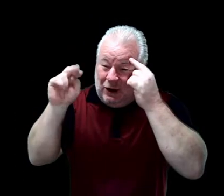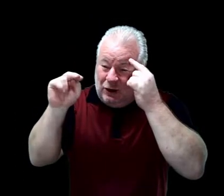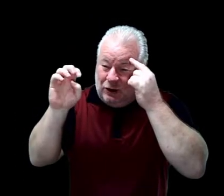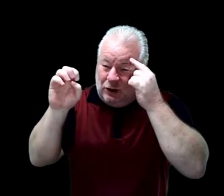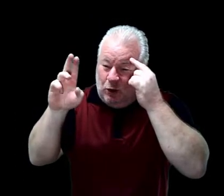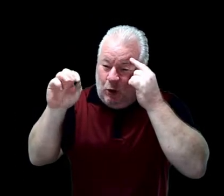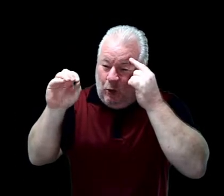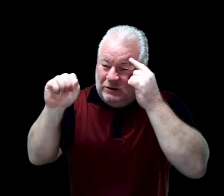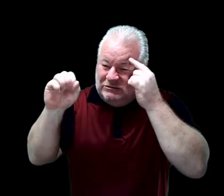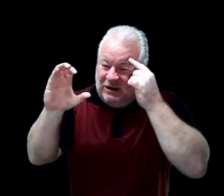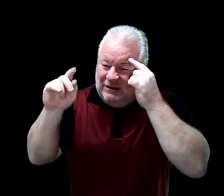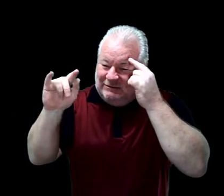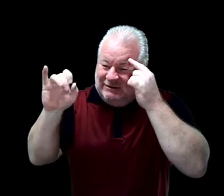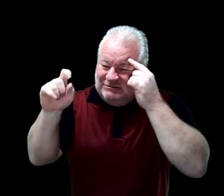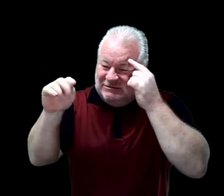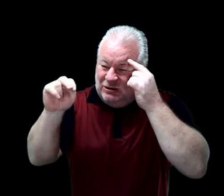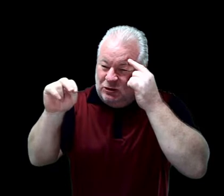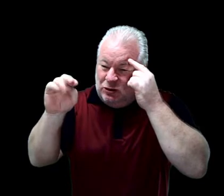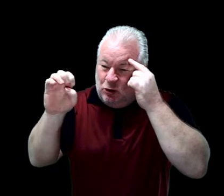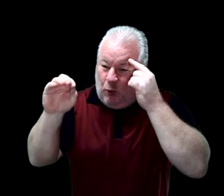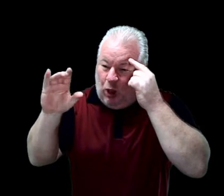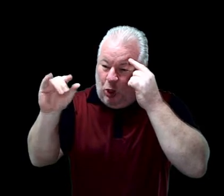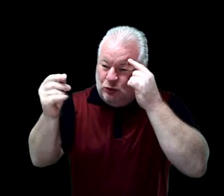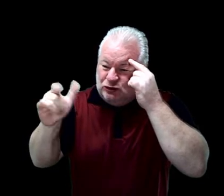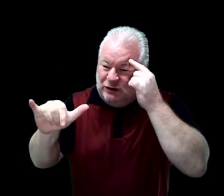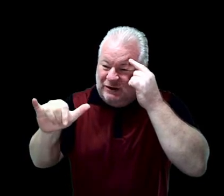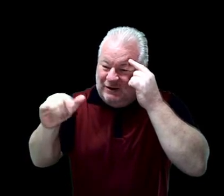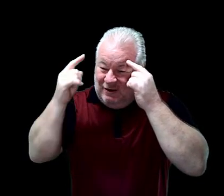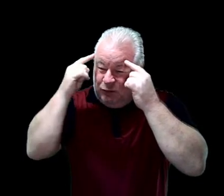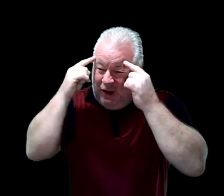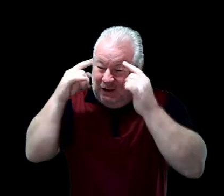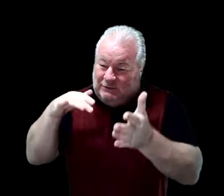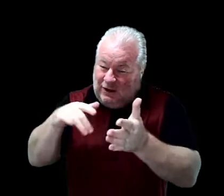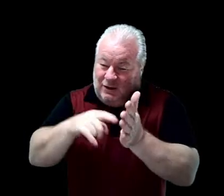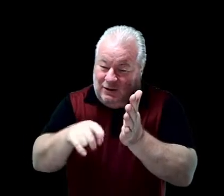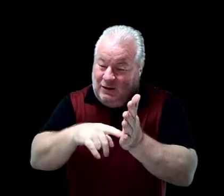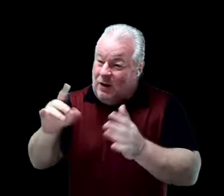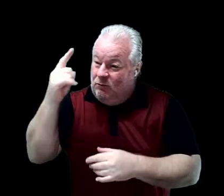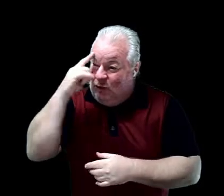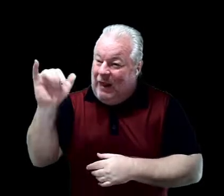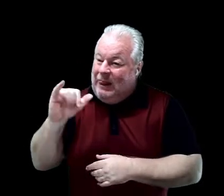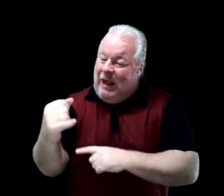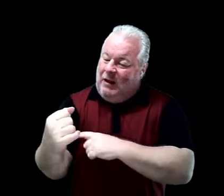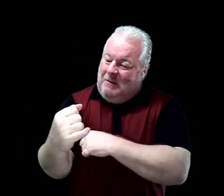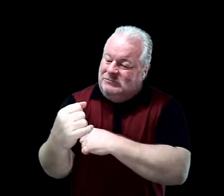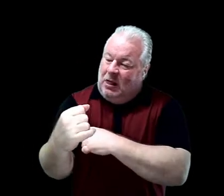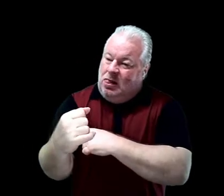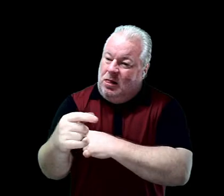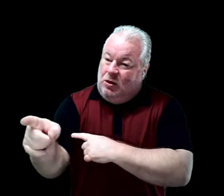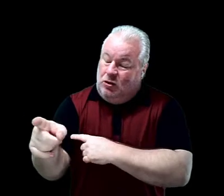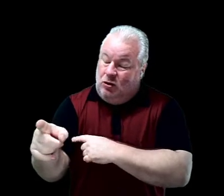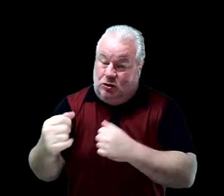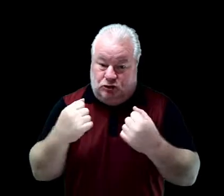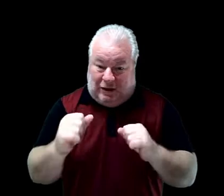Neuroscientists studied the brain for years and discovered an incredible secret. That your brain is like a muscle.